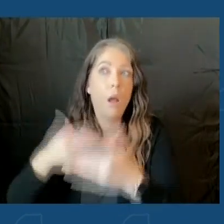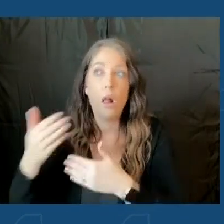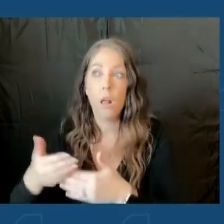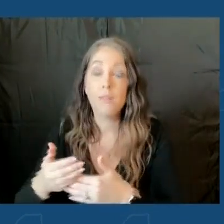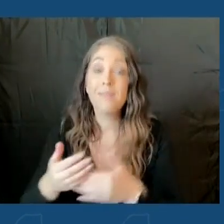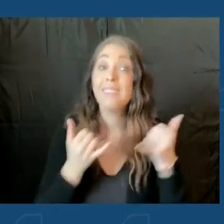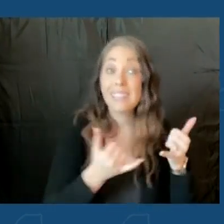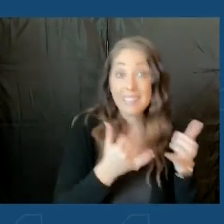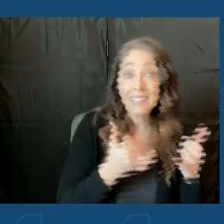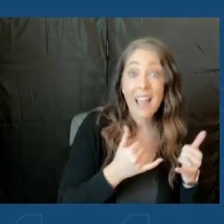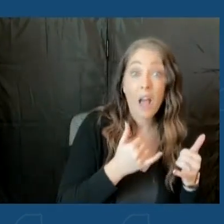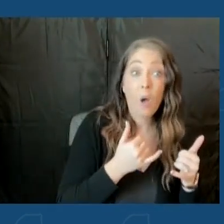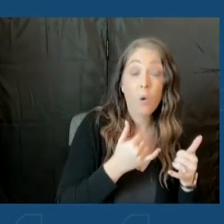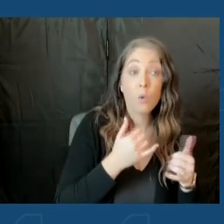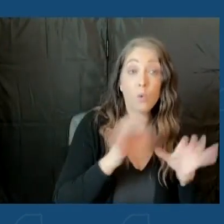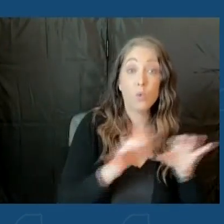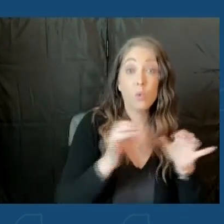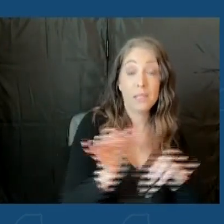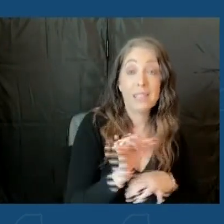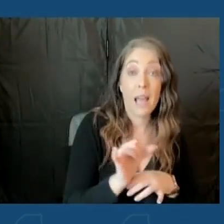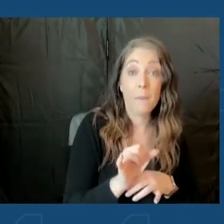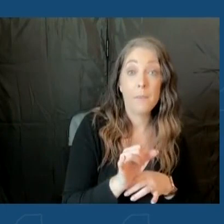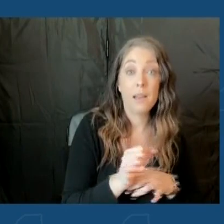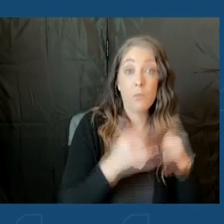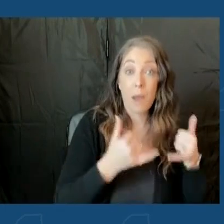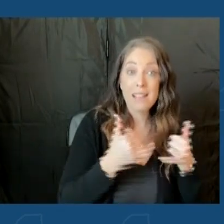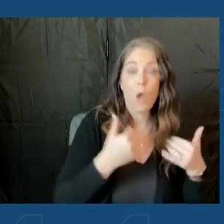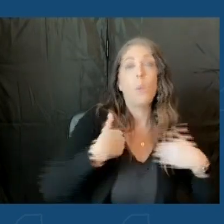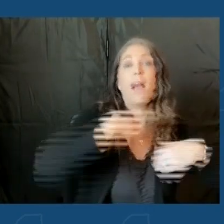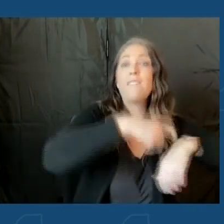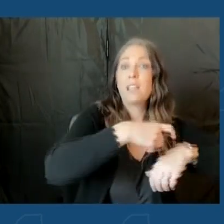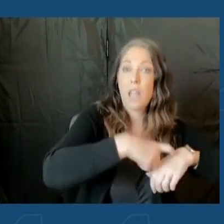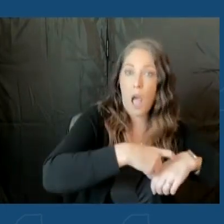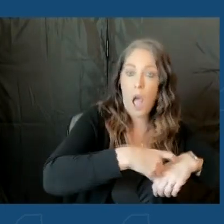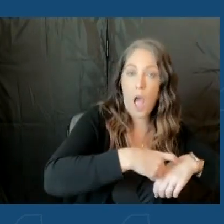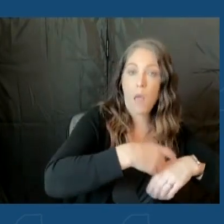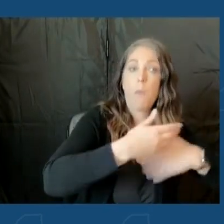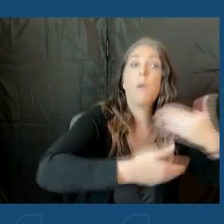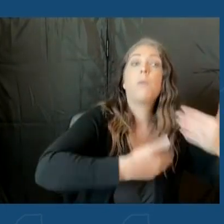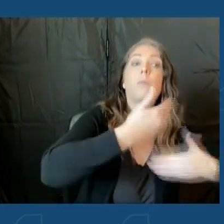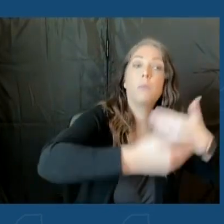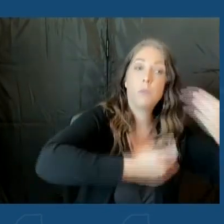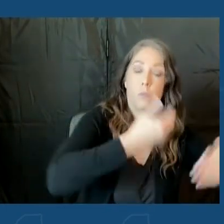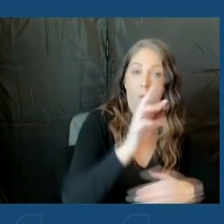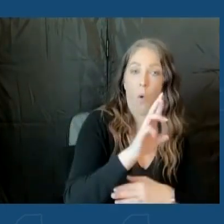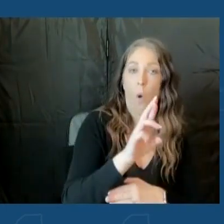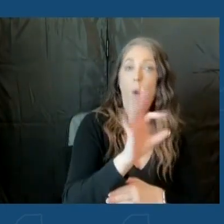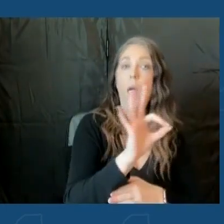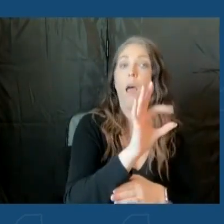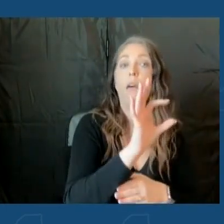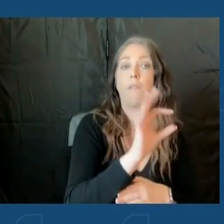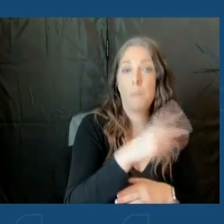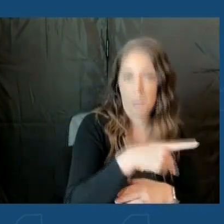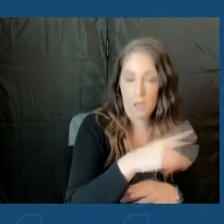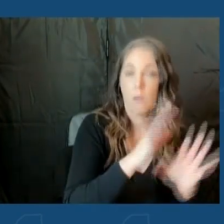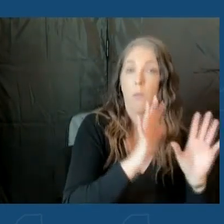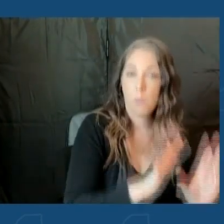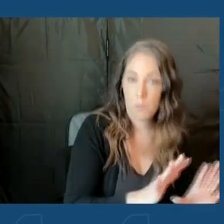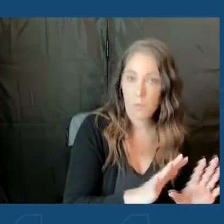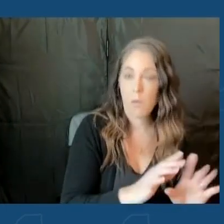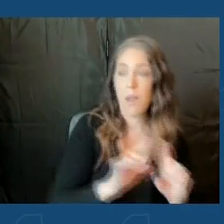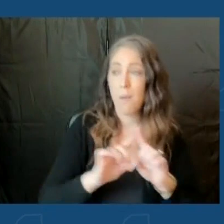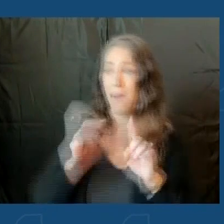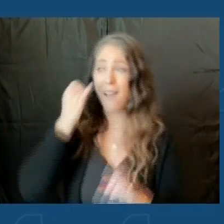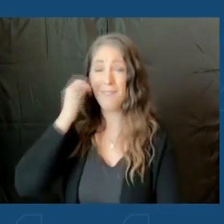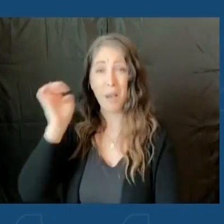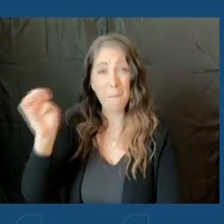the difference is we have time now, we have some stockpiles or that, we're going to go through that process because I believe in that process, but there is an emergency.